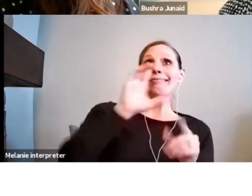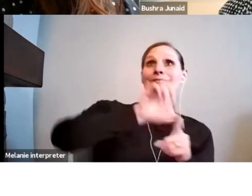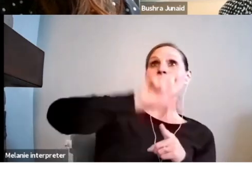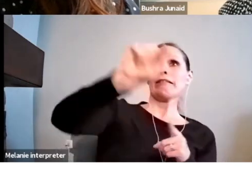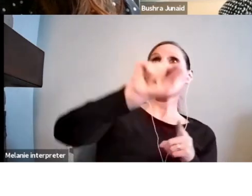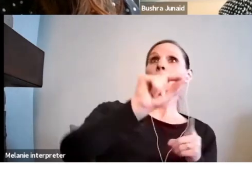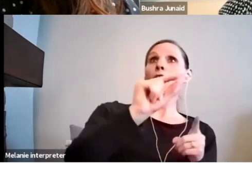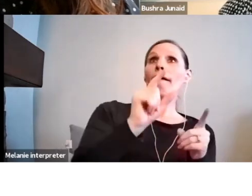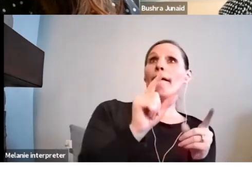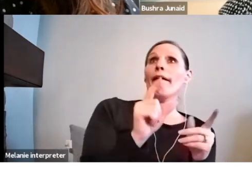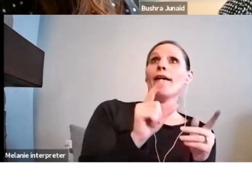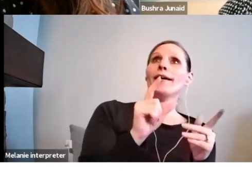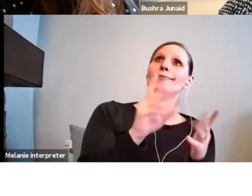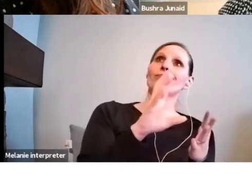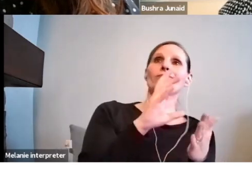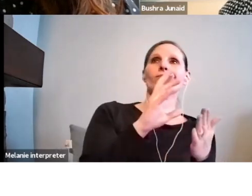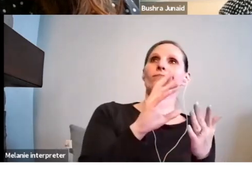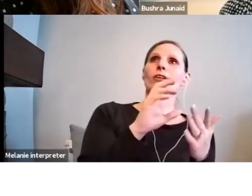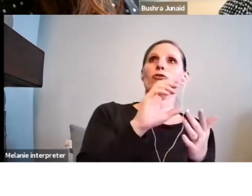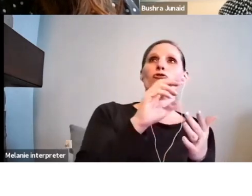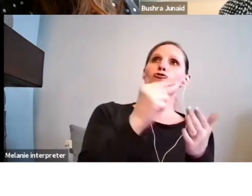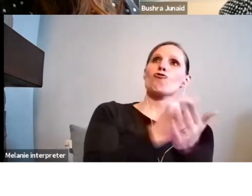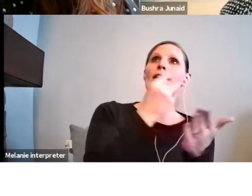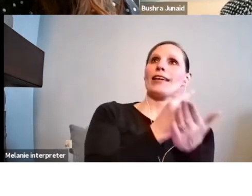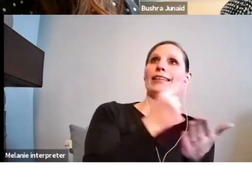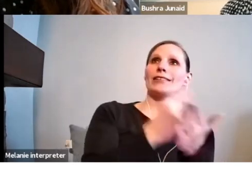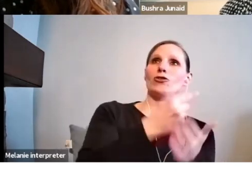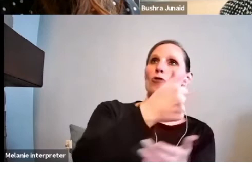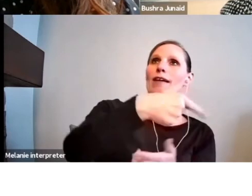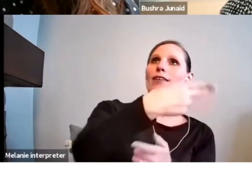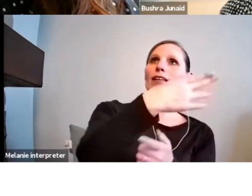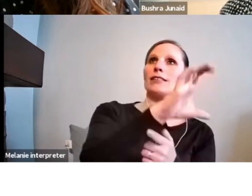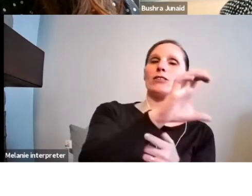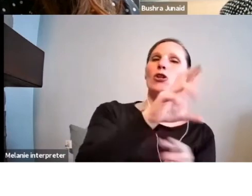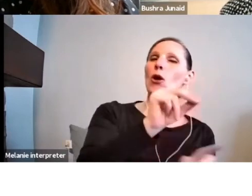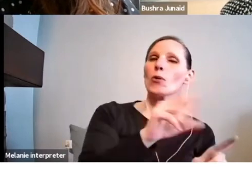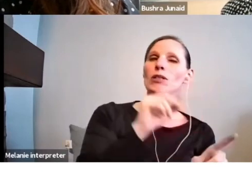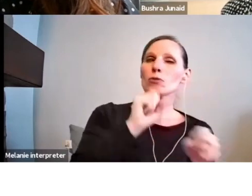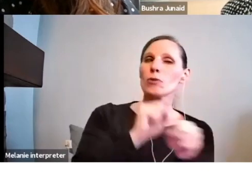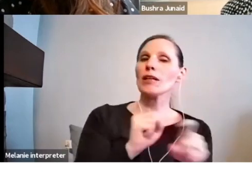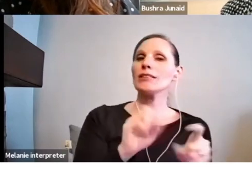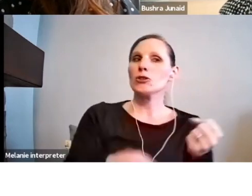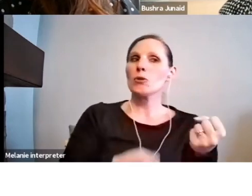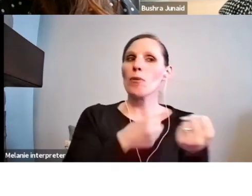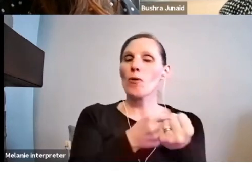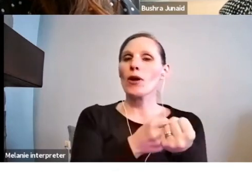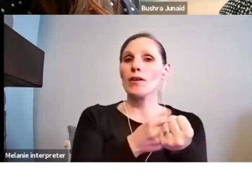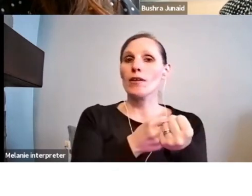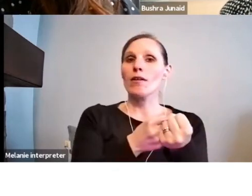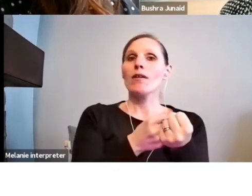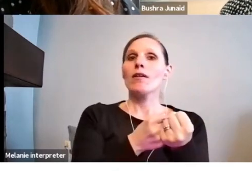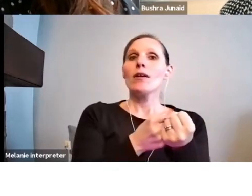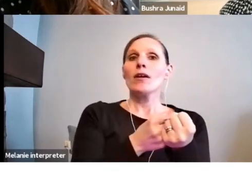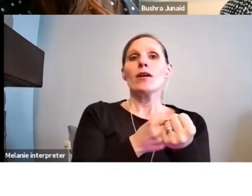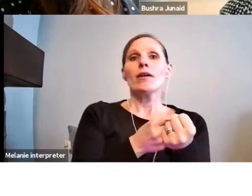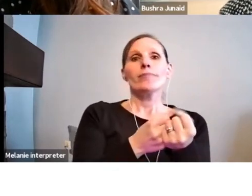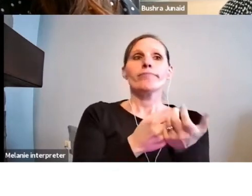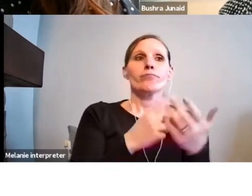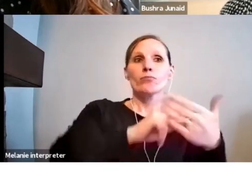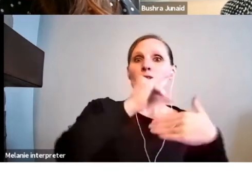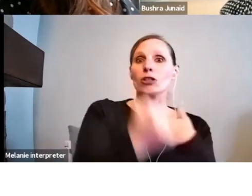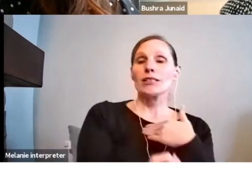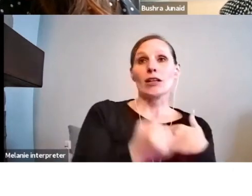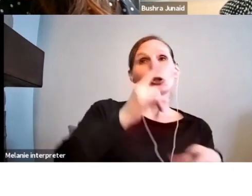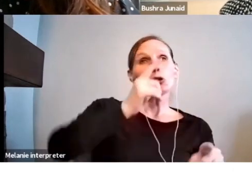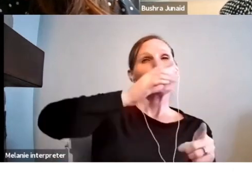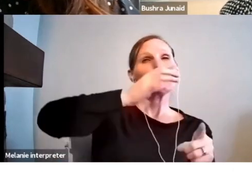is. The program's aim is to support independent works that are ready for production or already on their way, which do